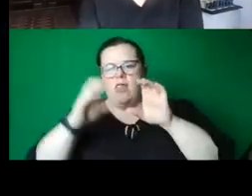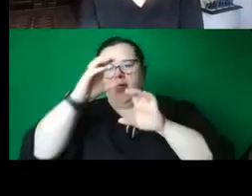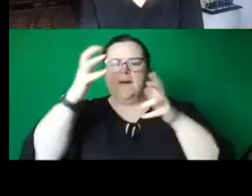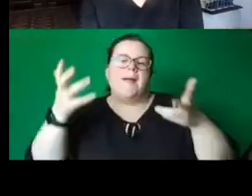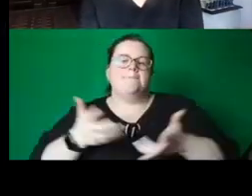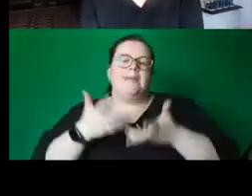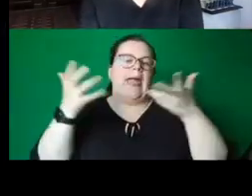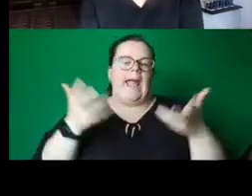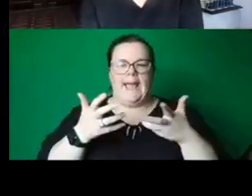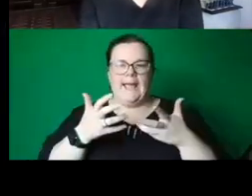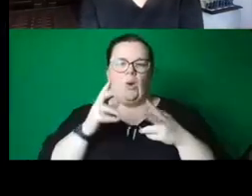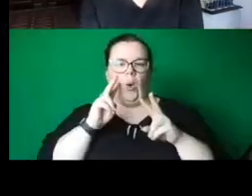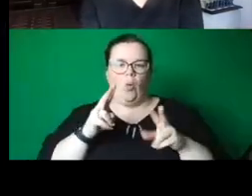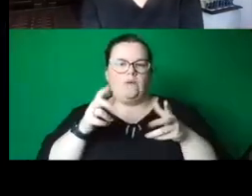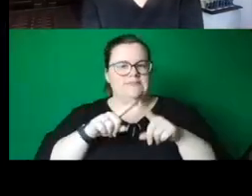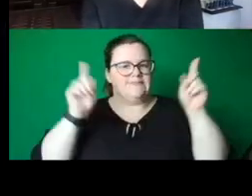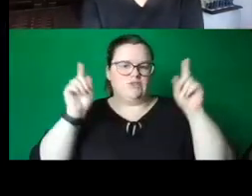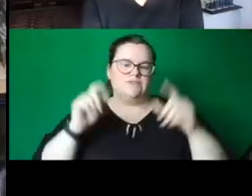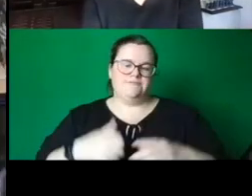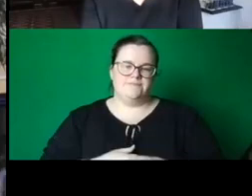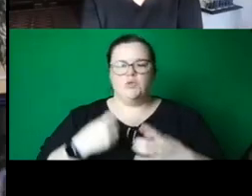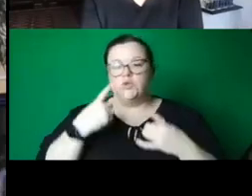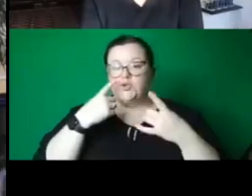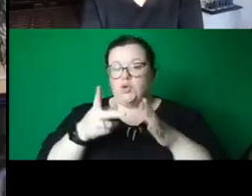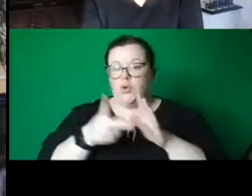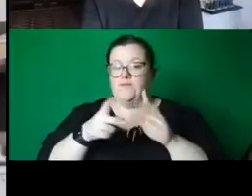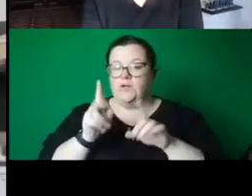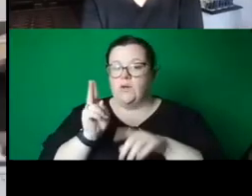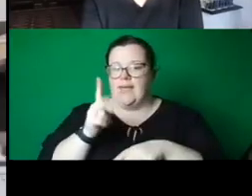So I'll just play a tiny bit of the performance.